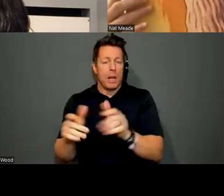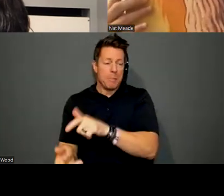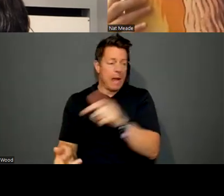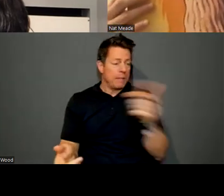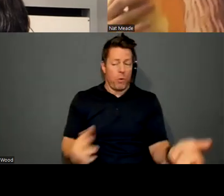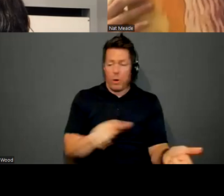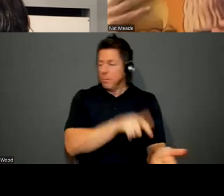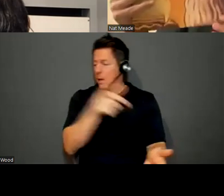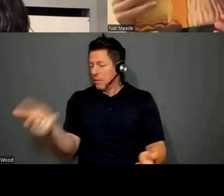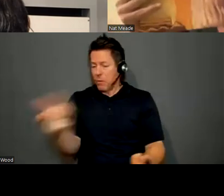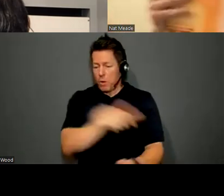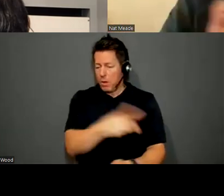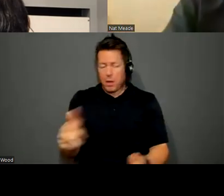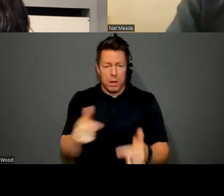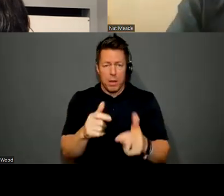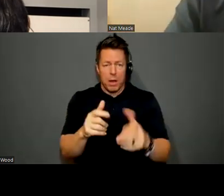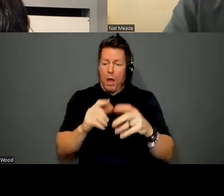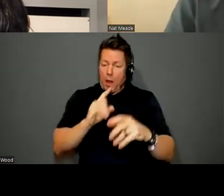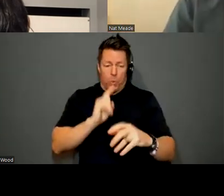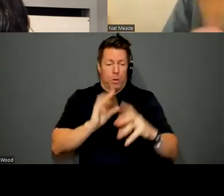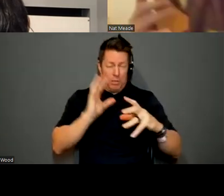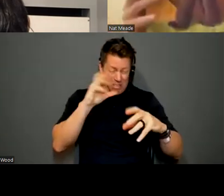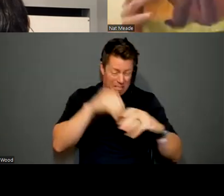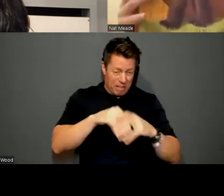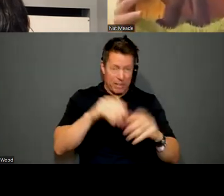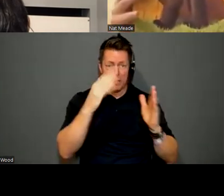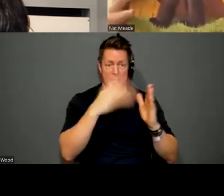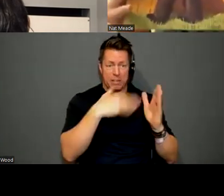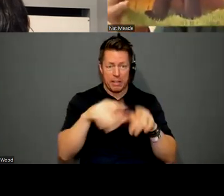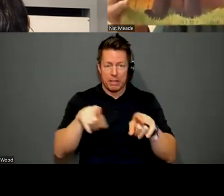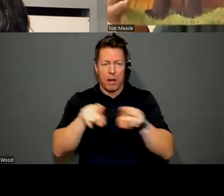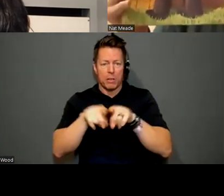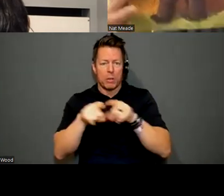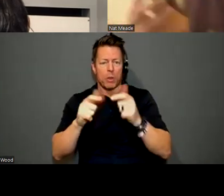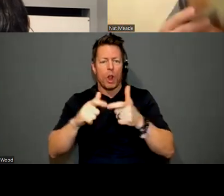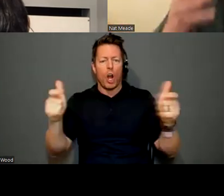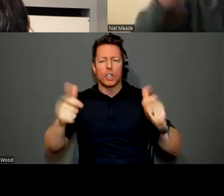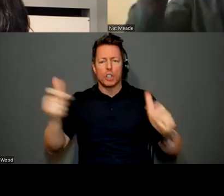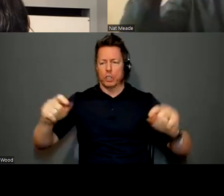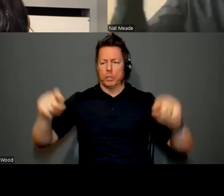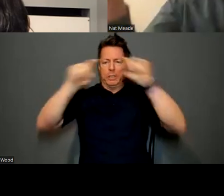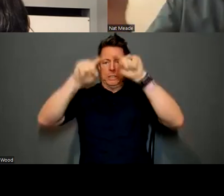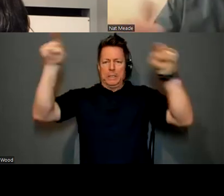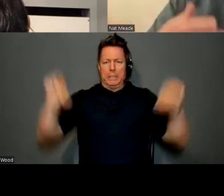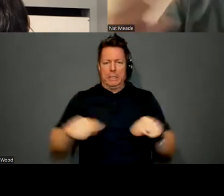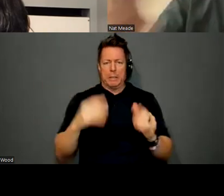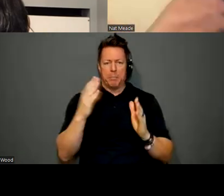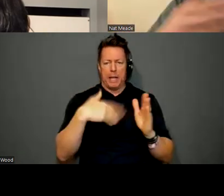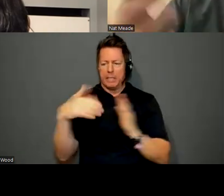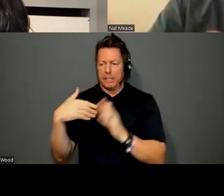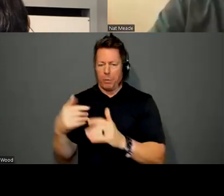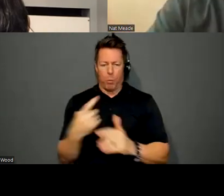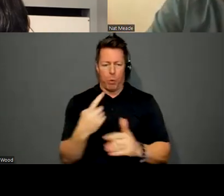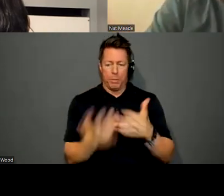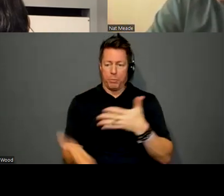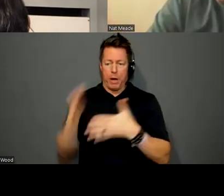investment in these as I do in the larger paintings. I don't think of like one as provisional to the other. It's just kind